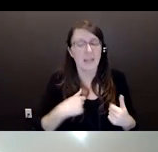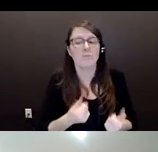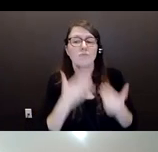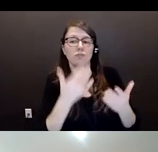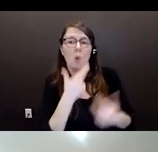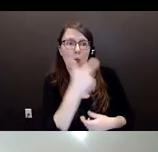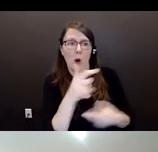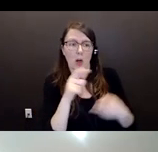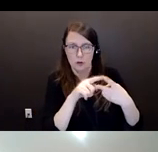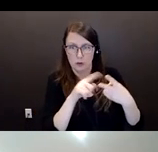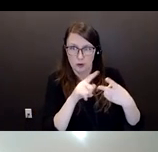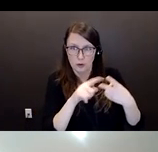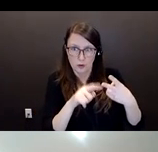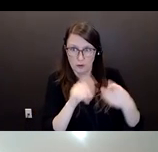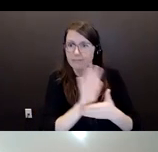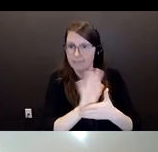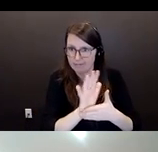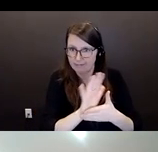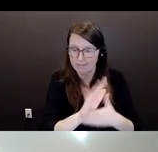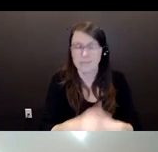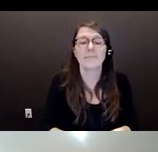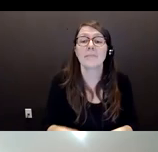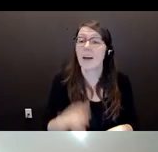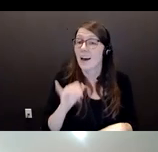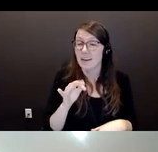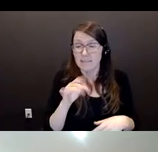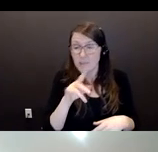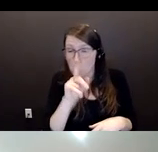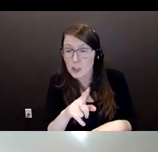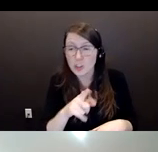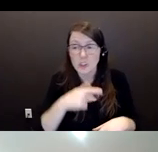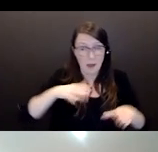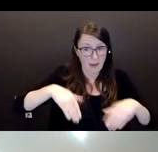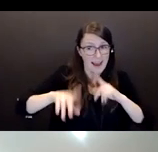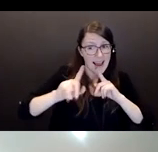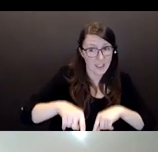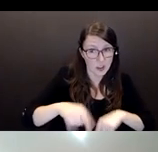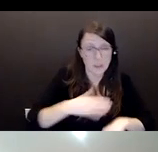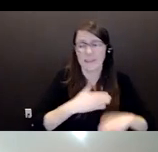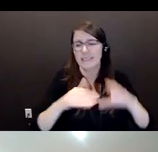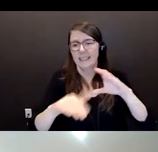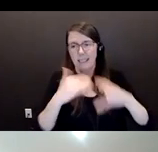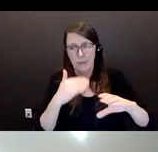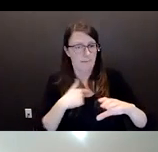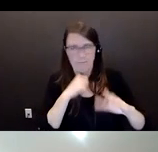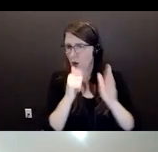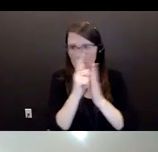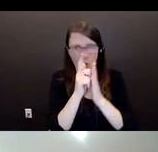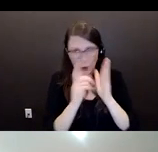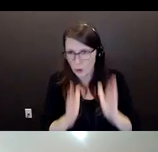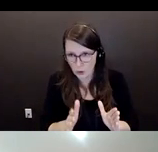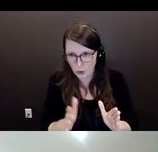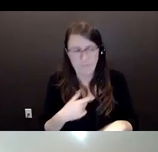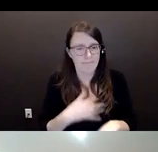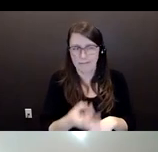please feel free to email me. I will get to those for you and get back to the best I can. I am not a lawyer and not an expert, but I will give you the